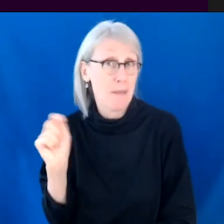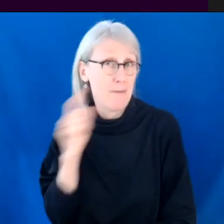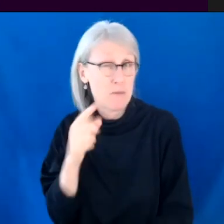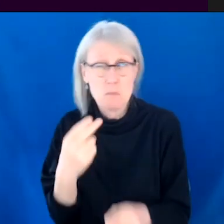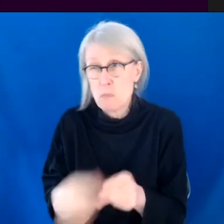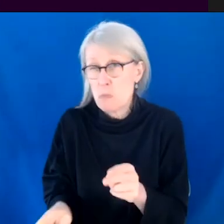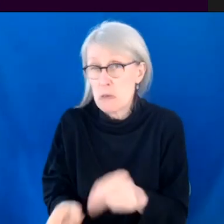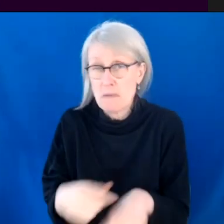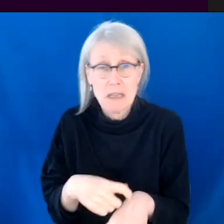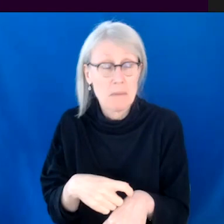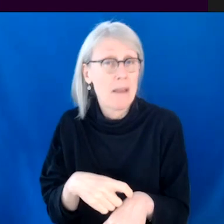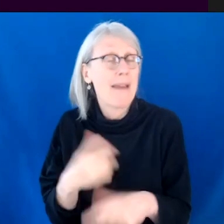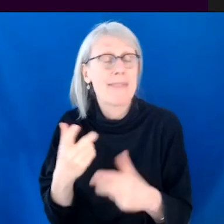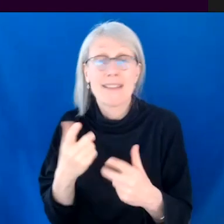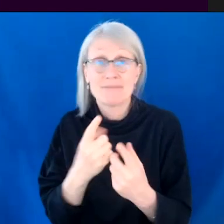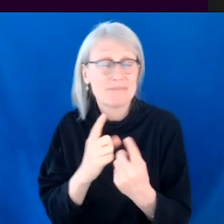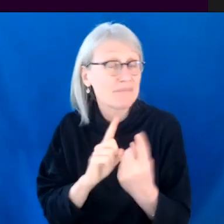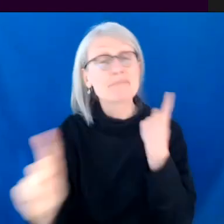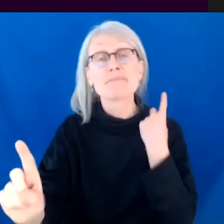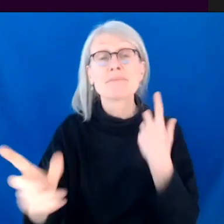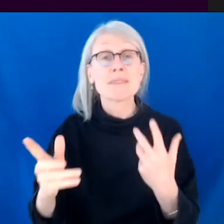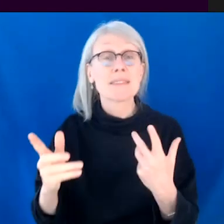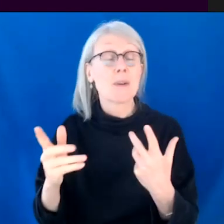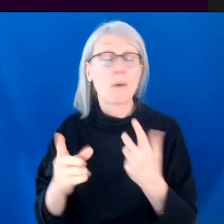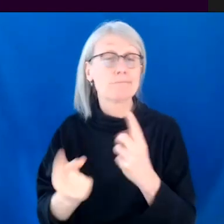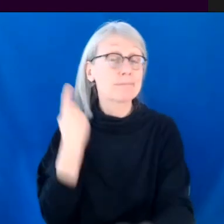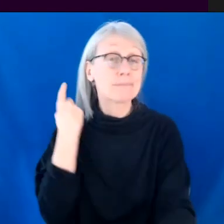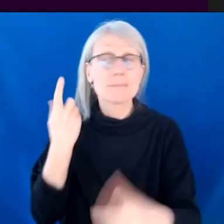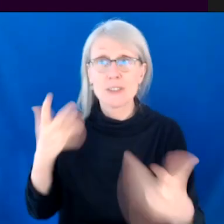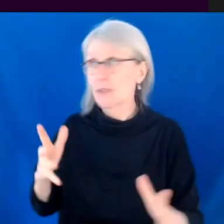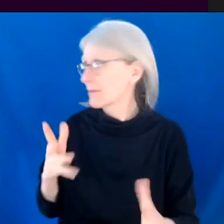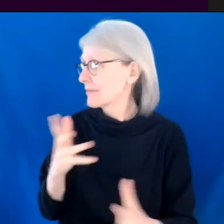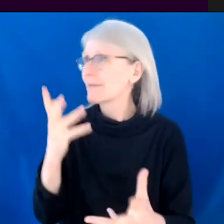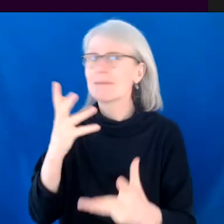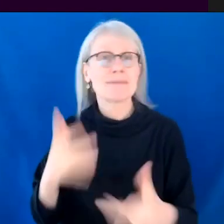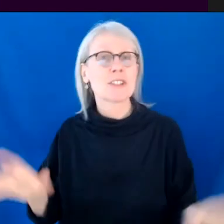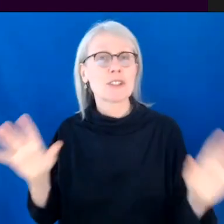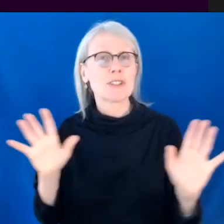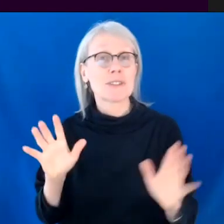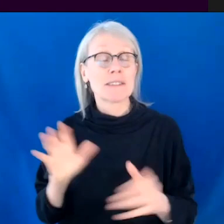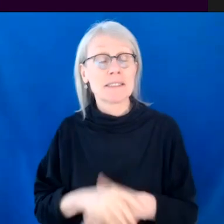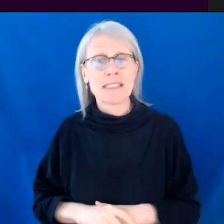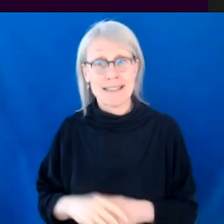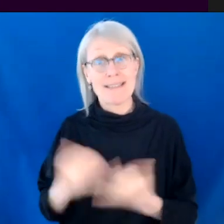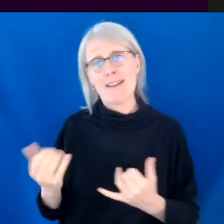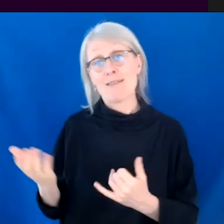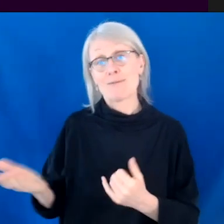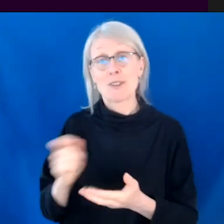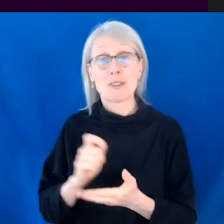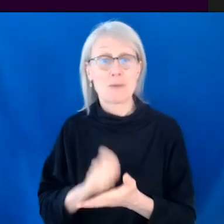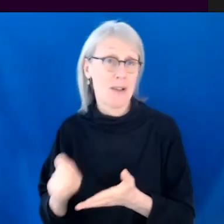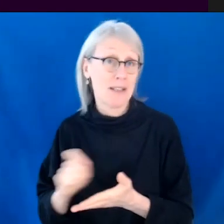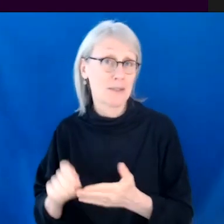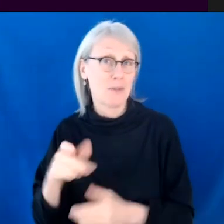brief moment. I literally never saw her again until the writers of the Porter. Um, and so, yeah, so we were,